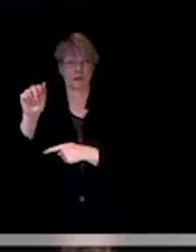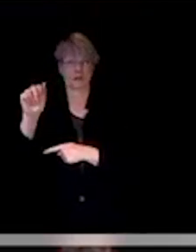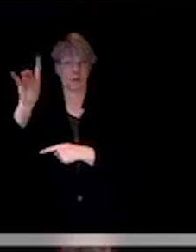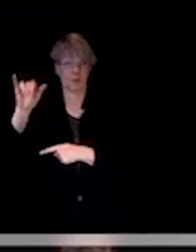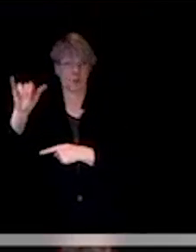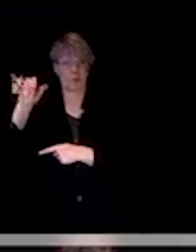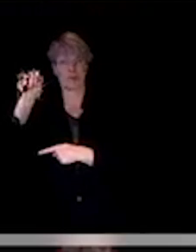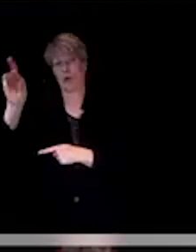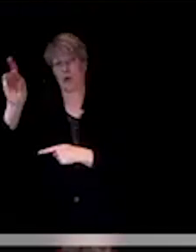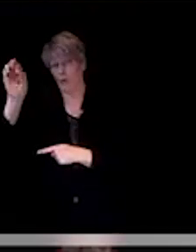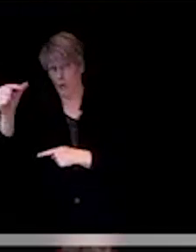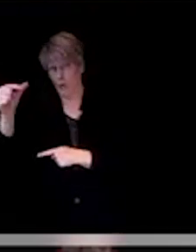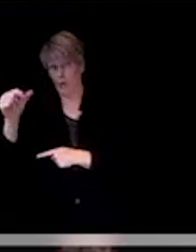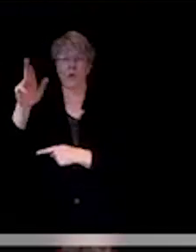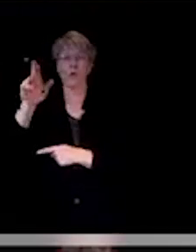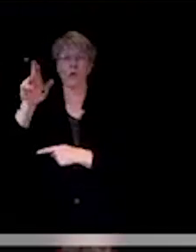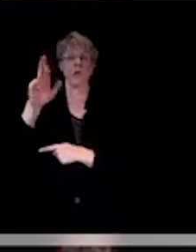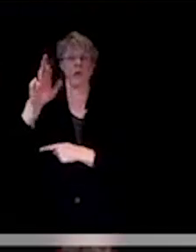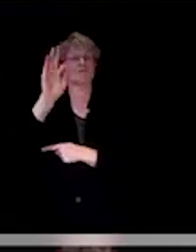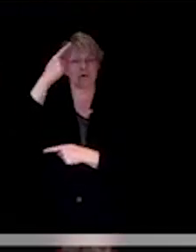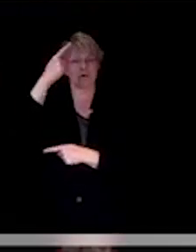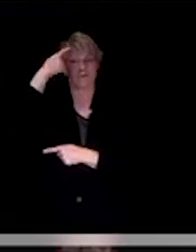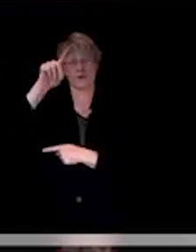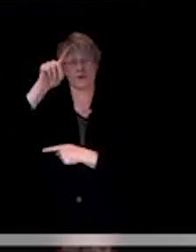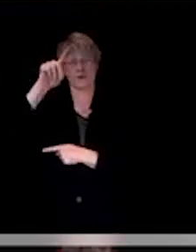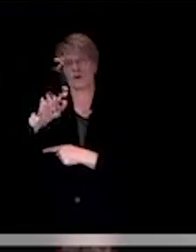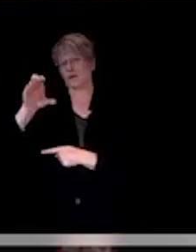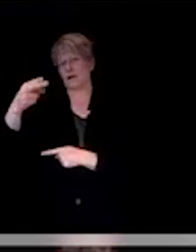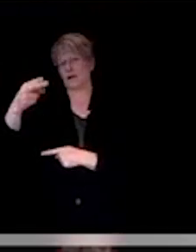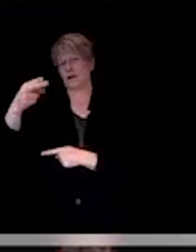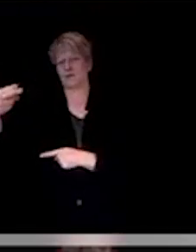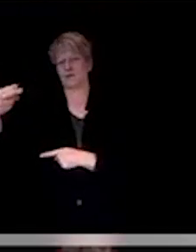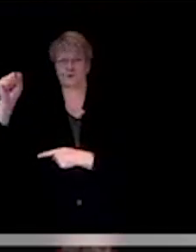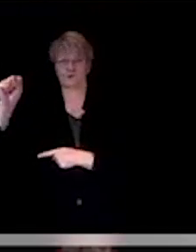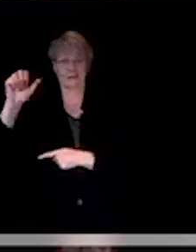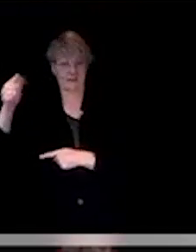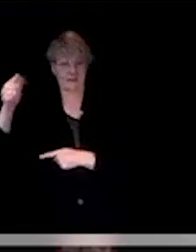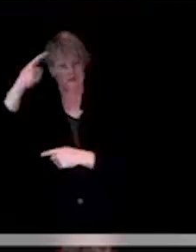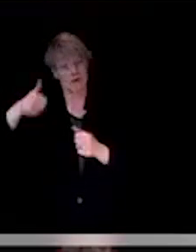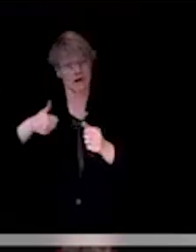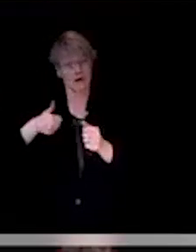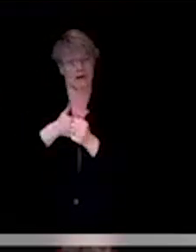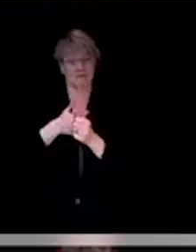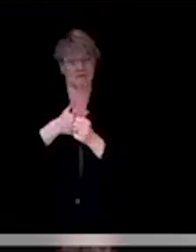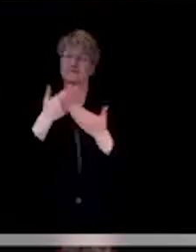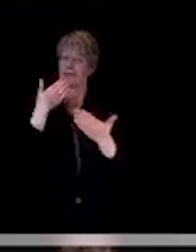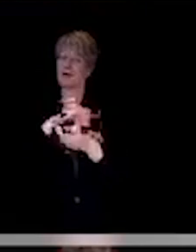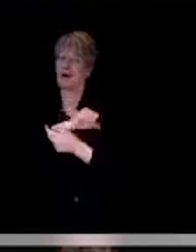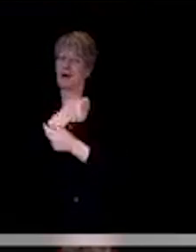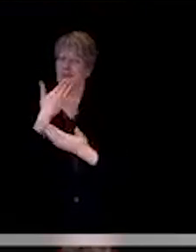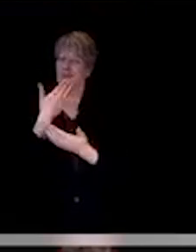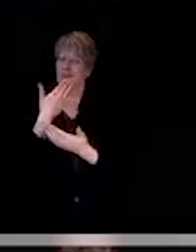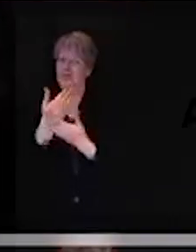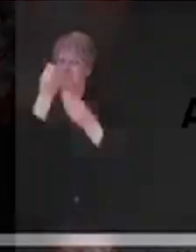Agency for our daily updates and all kinds of other good information. Thank you all very much and enjoy the rest of your day.